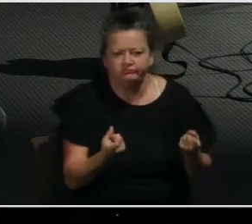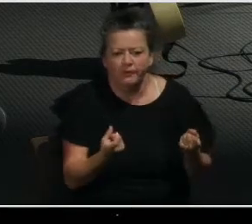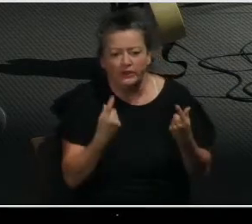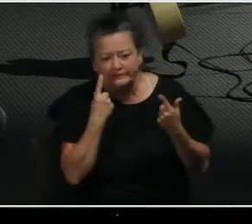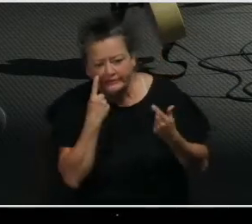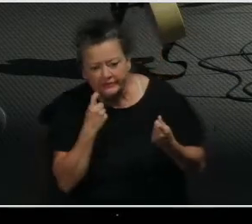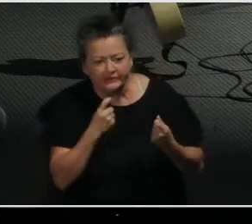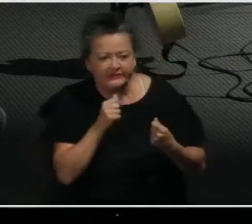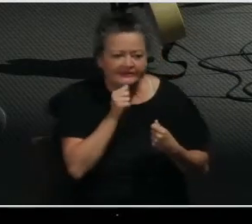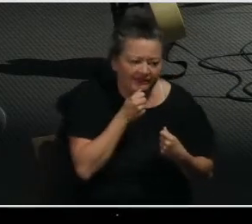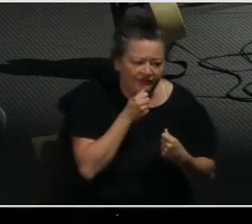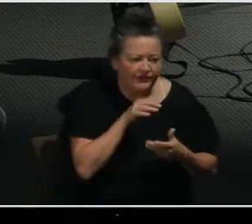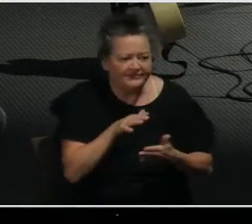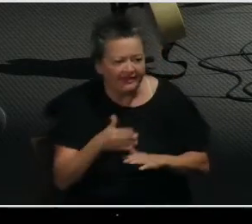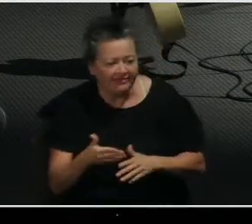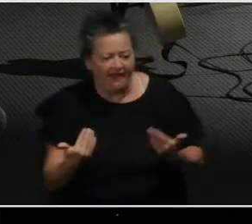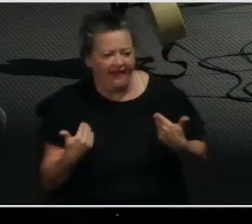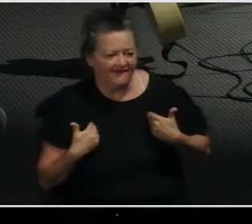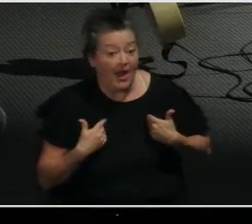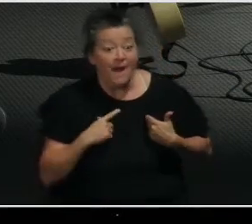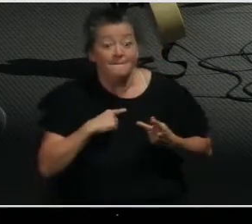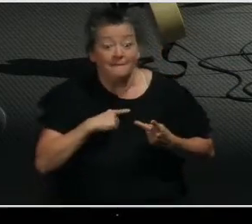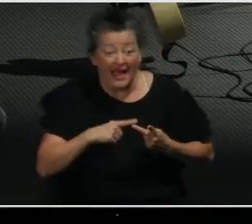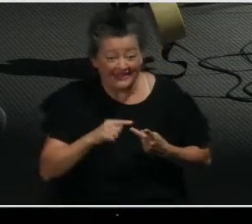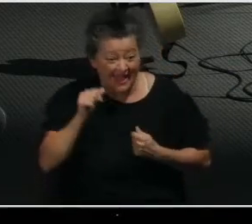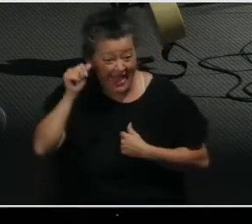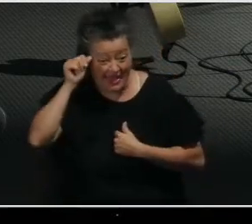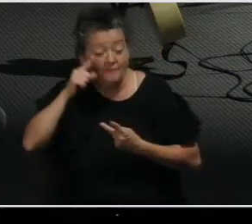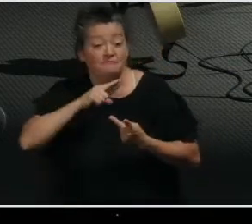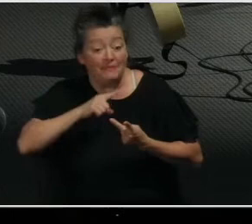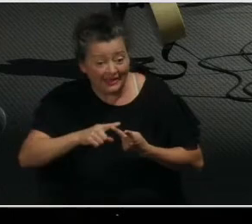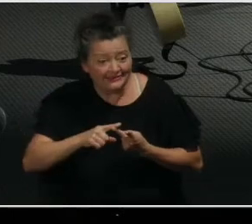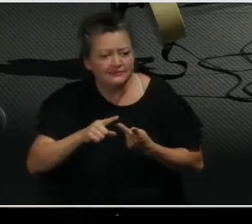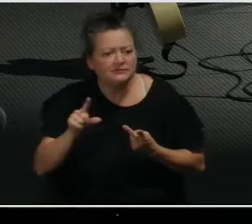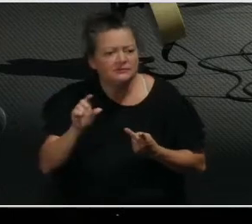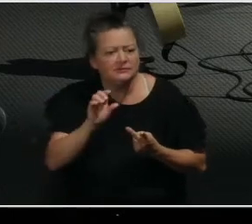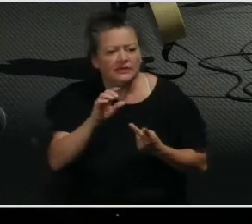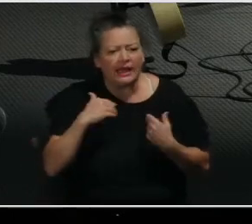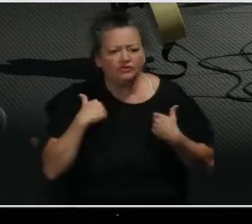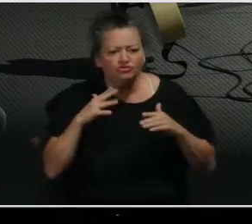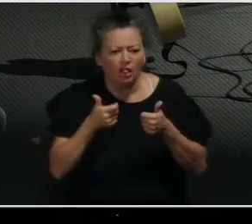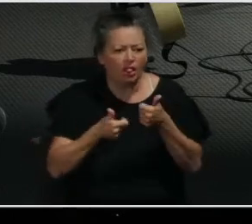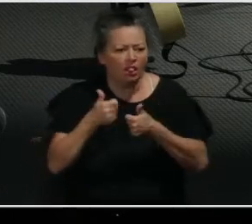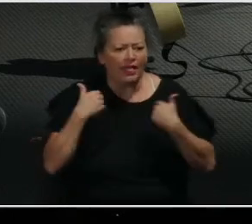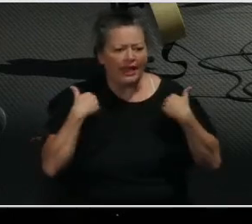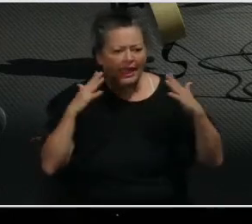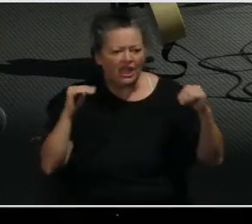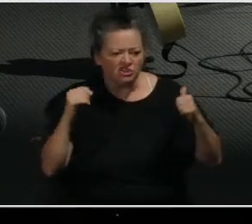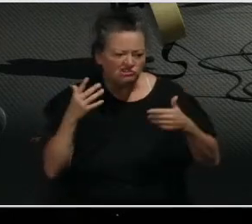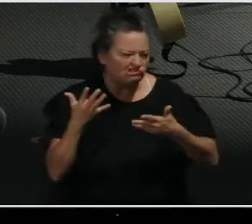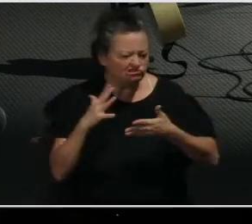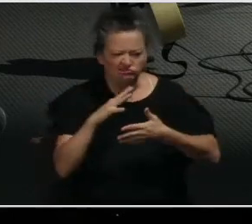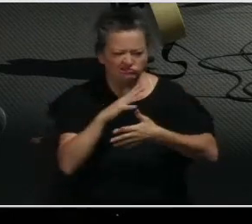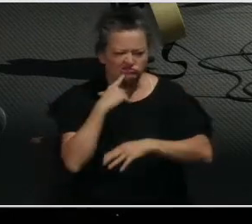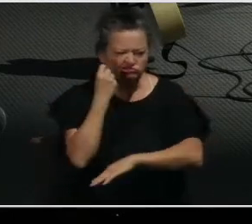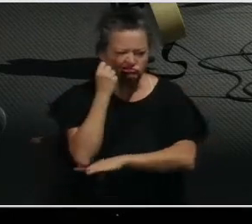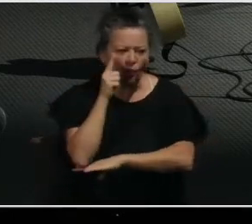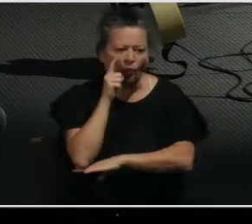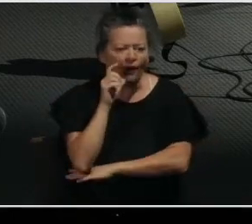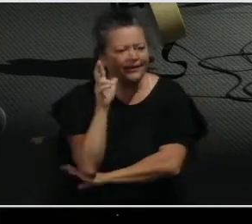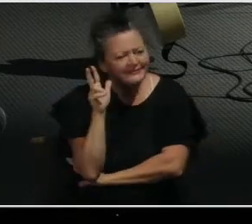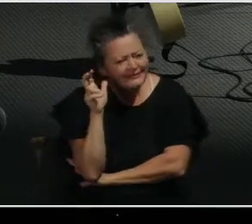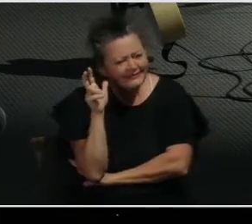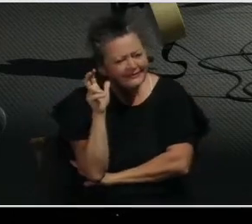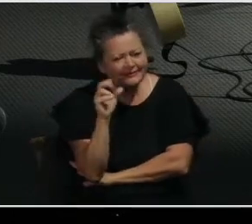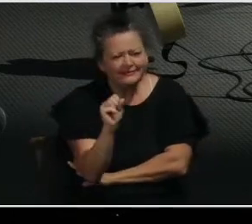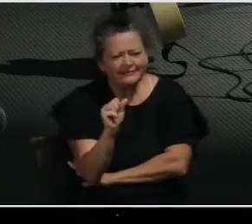on top of that, some angels rebelled against God in heaven. And the chief rebel angel is Satan. And he and